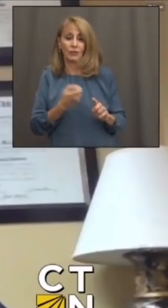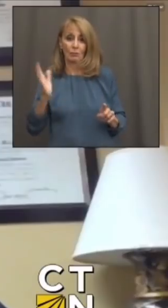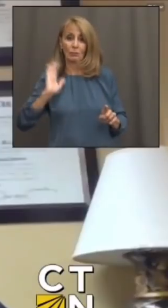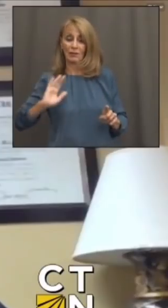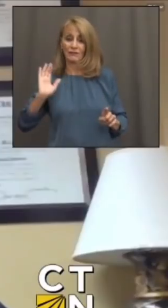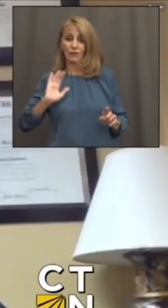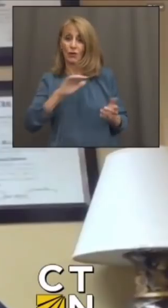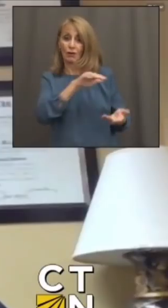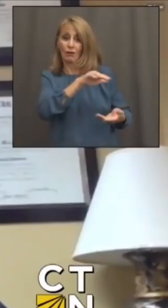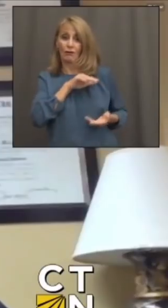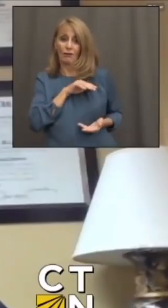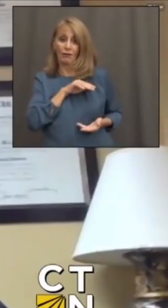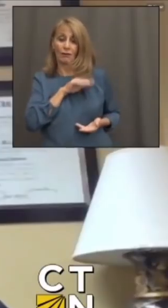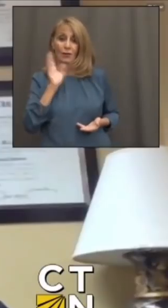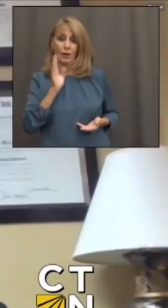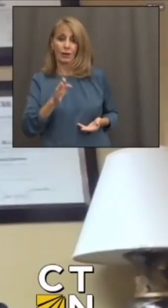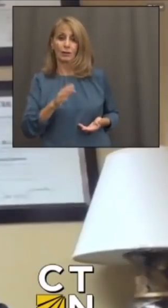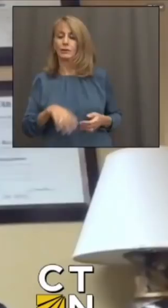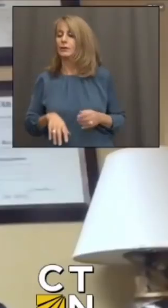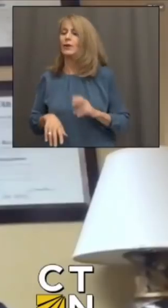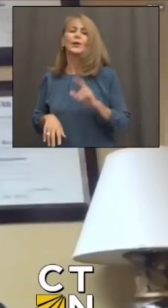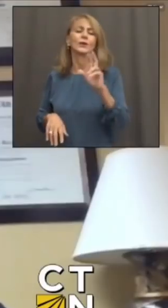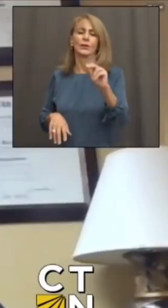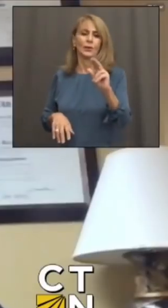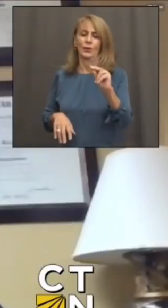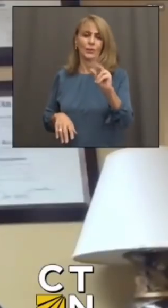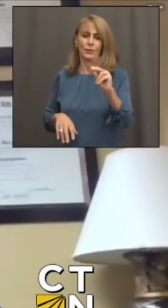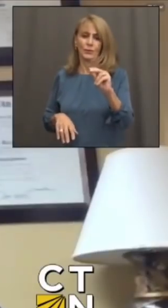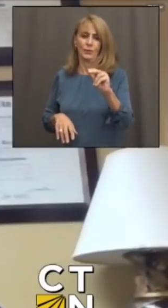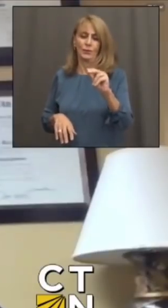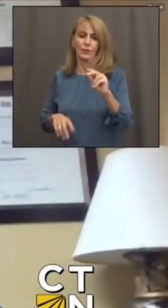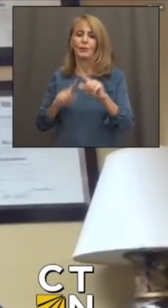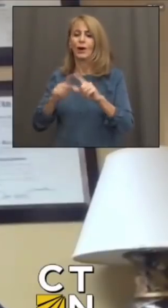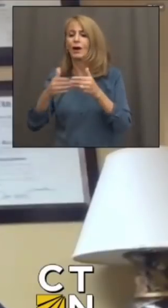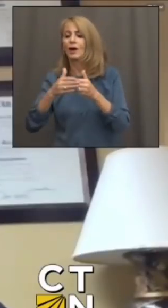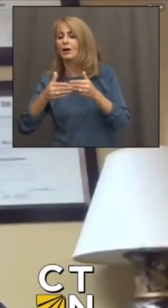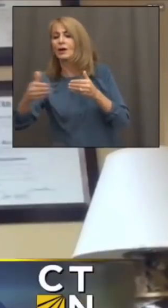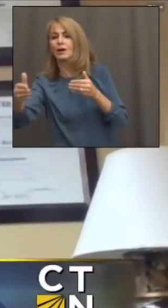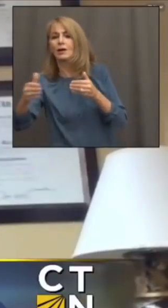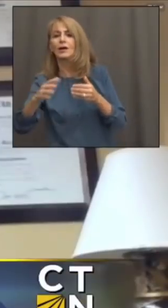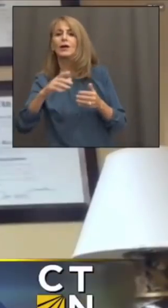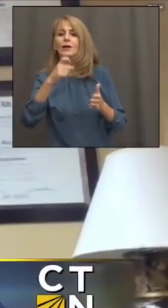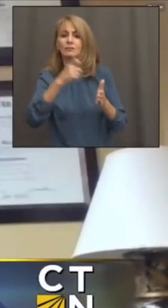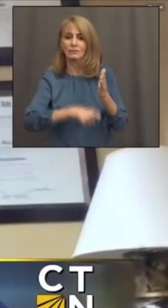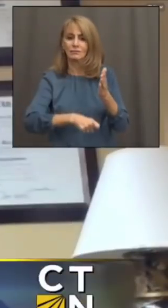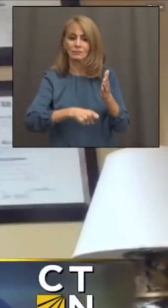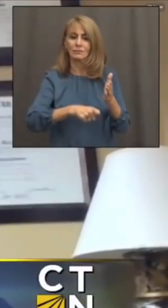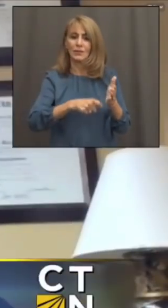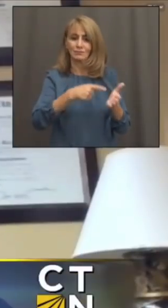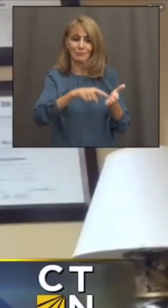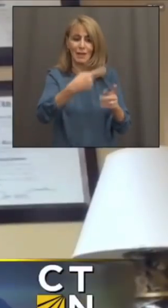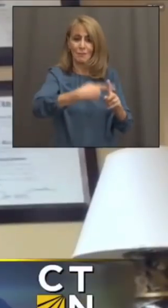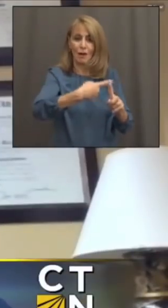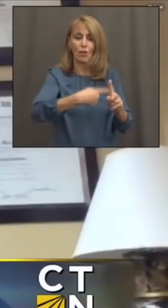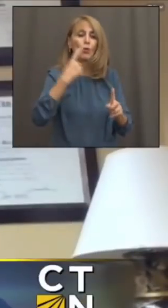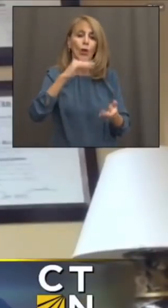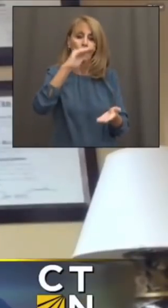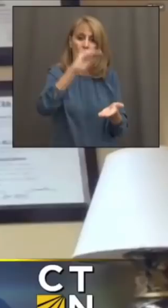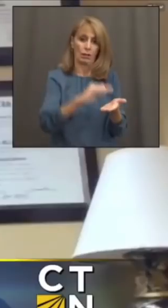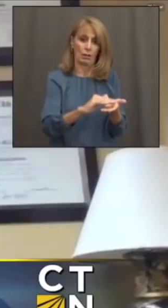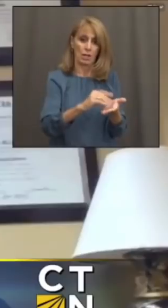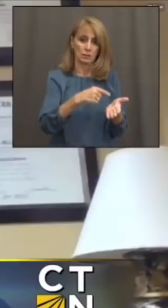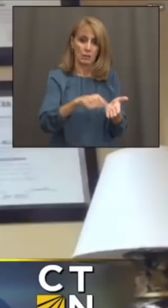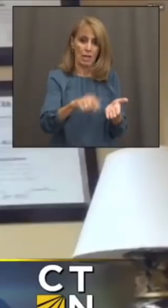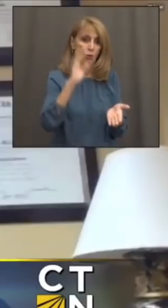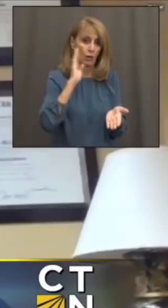to pay from May on? No, they were not there. again, the premium will be reduced. However, because this